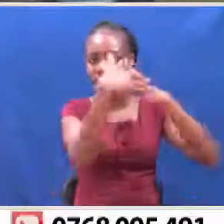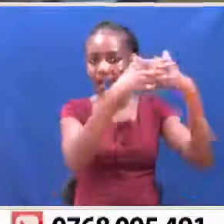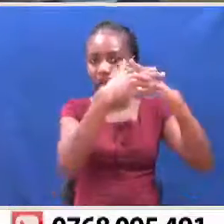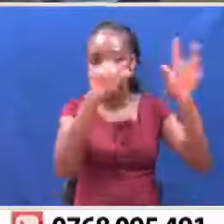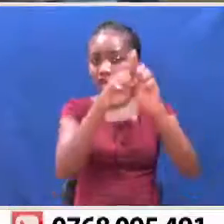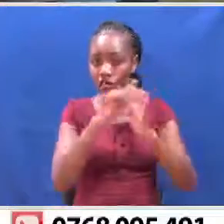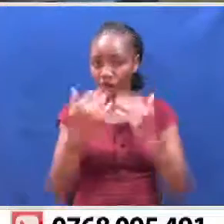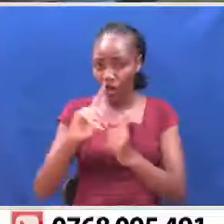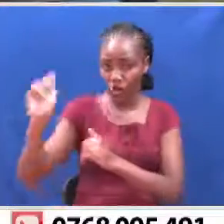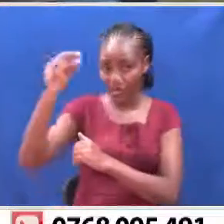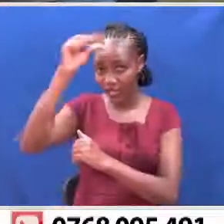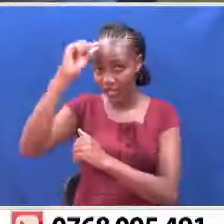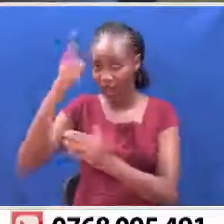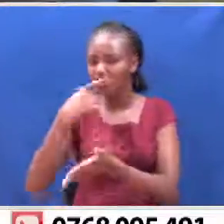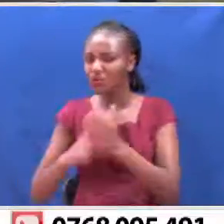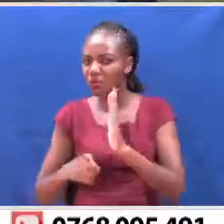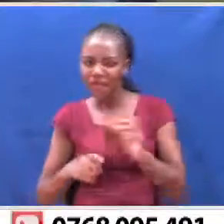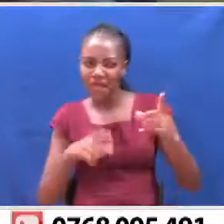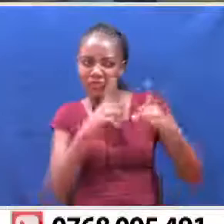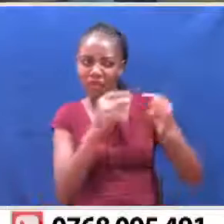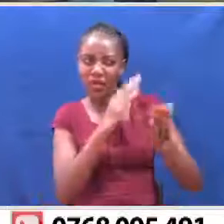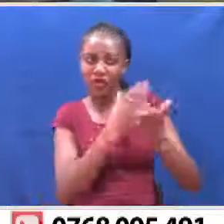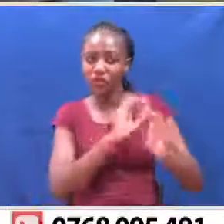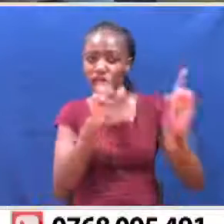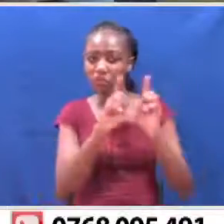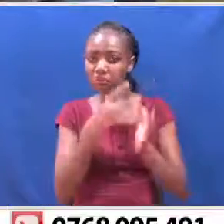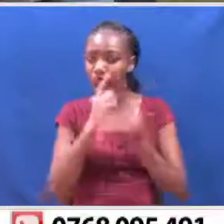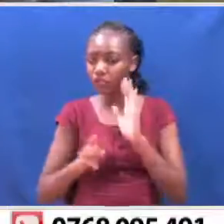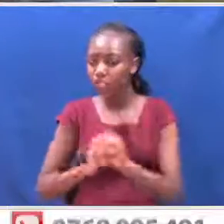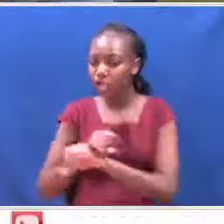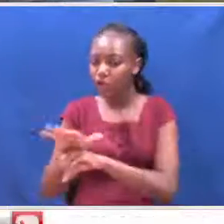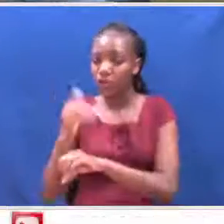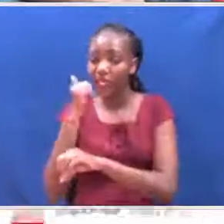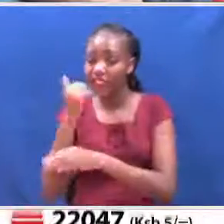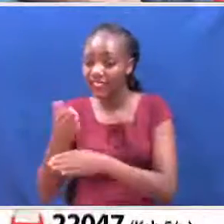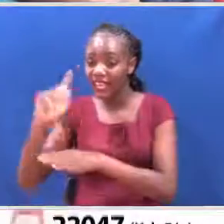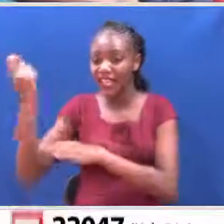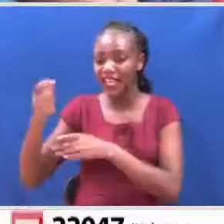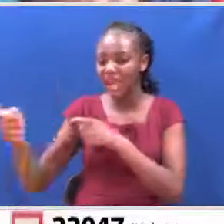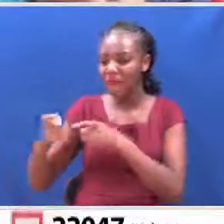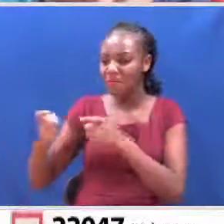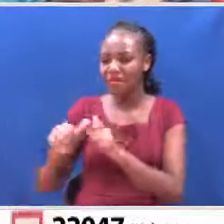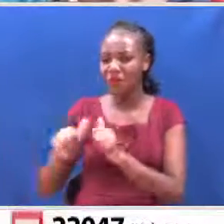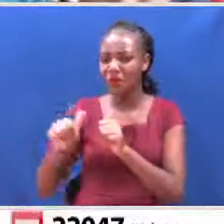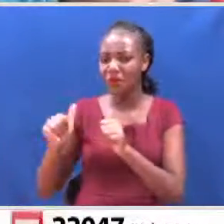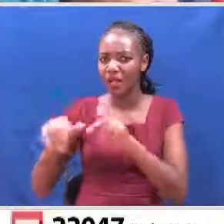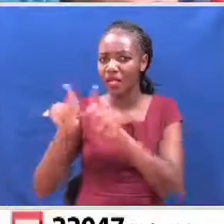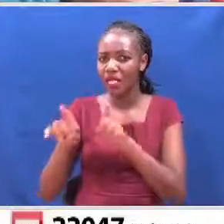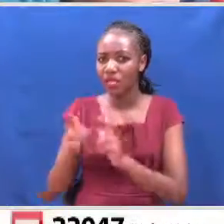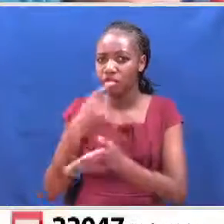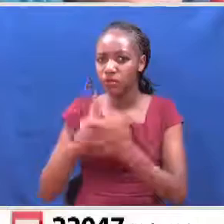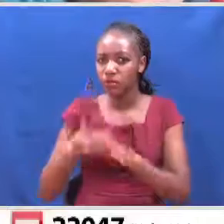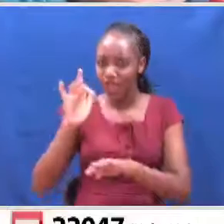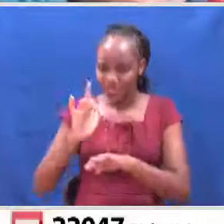However, the Kenyan government has rubbished those claims saying COVID-19 infections in the country are under control with the